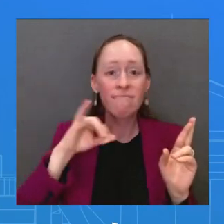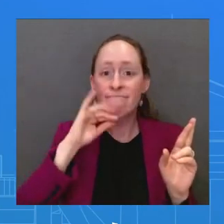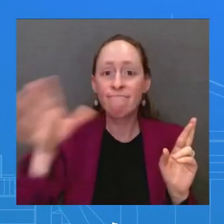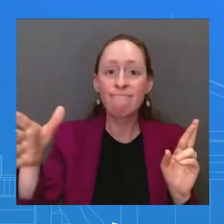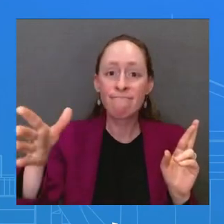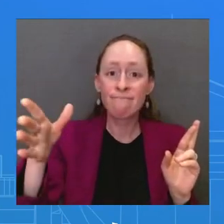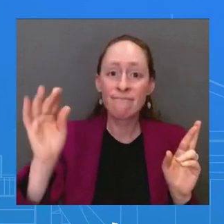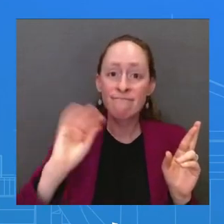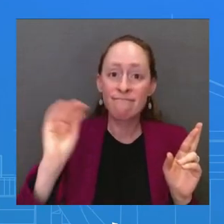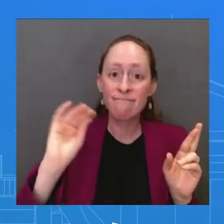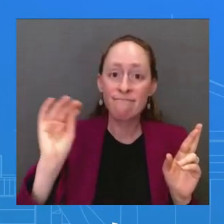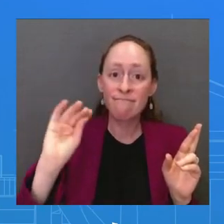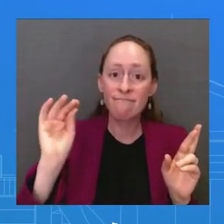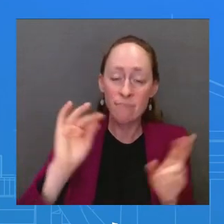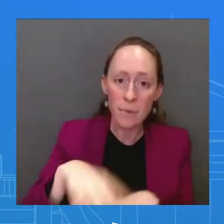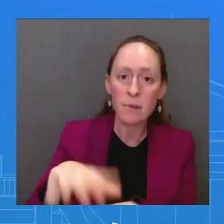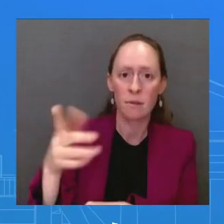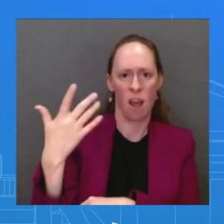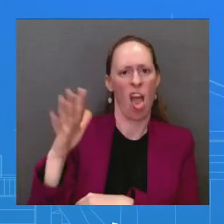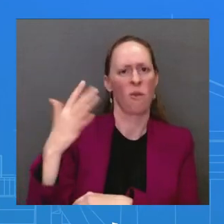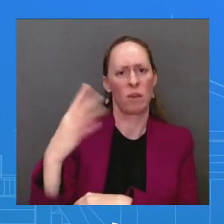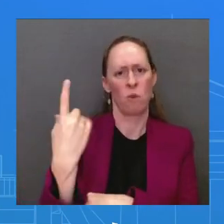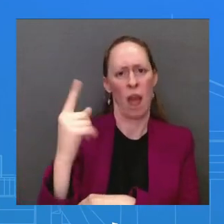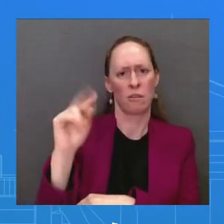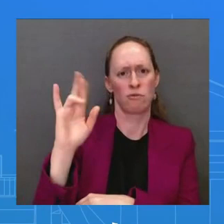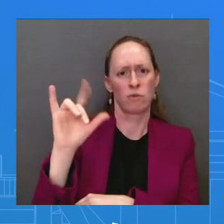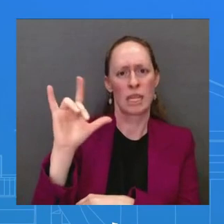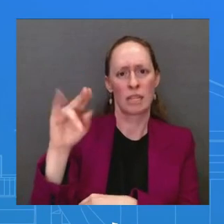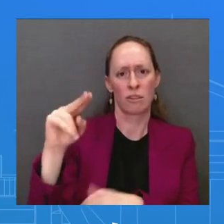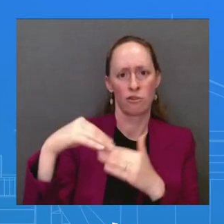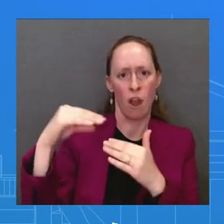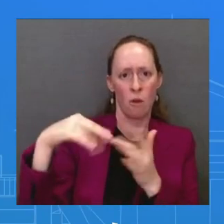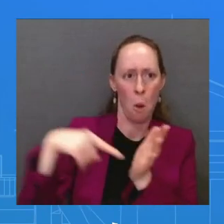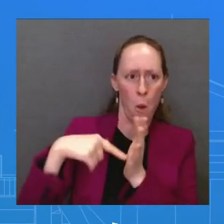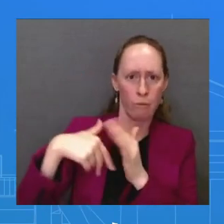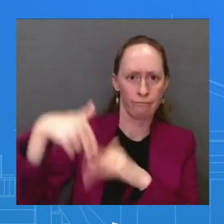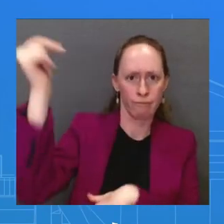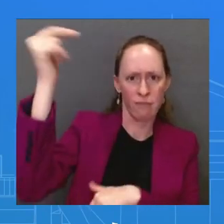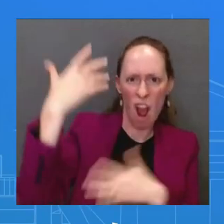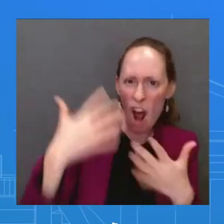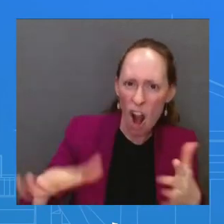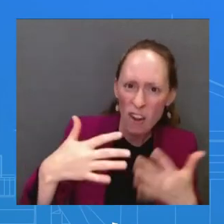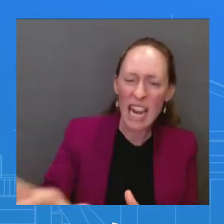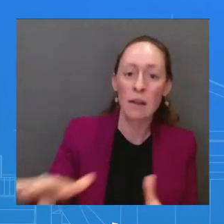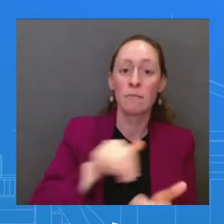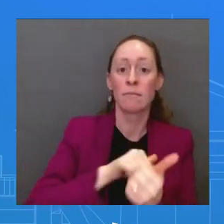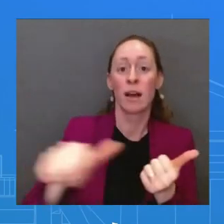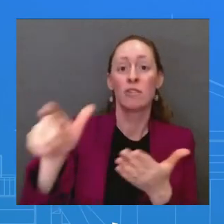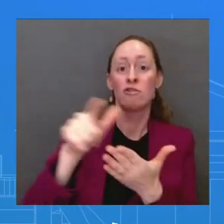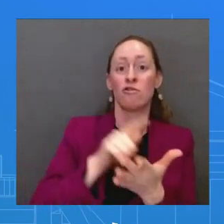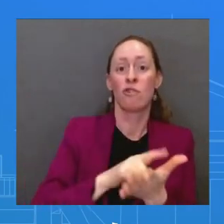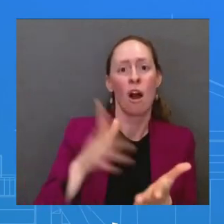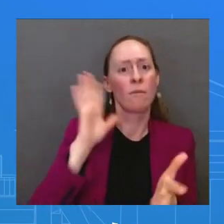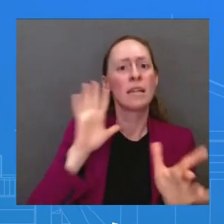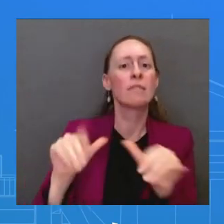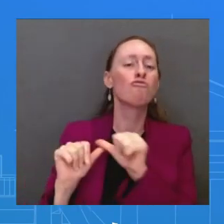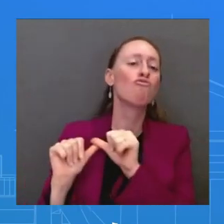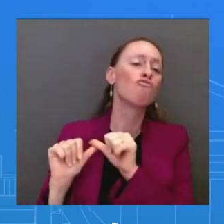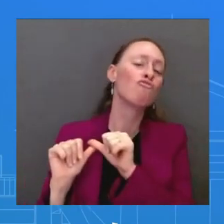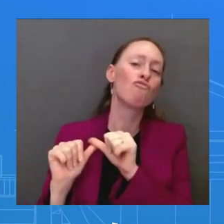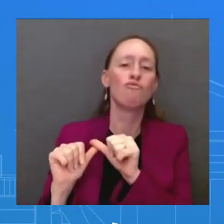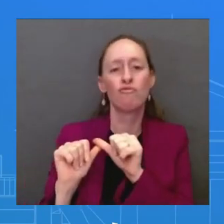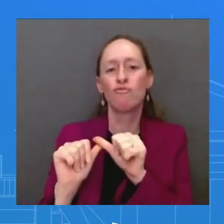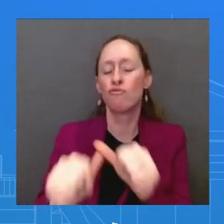and he has signed legislation to cut the deficit by another $1 trillion. So the President's budget would reduce the deficit by